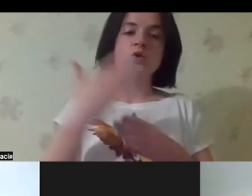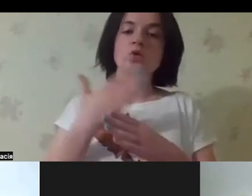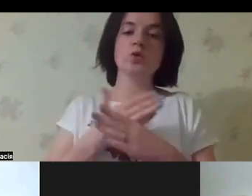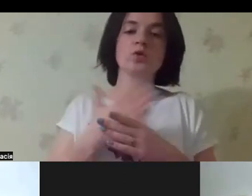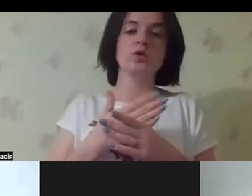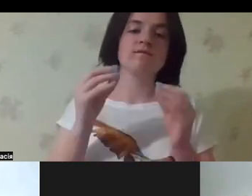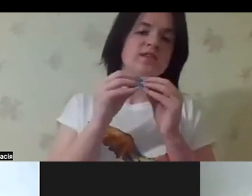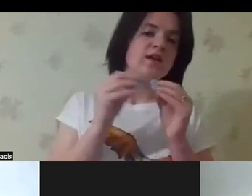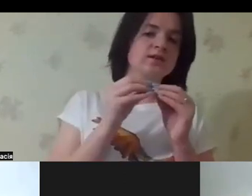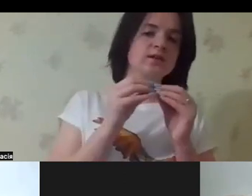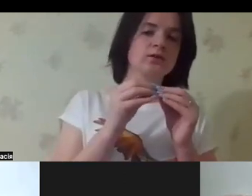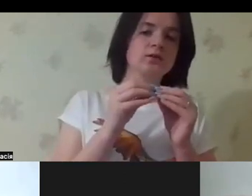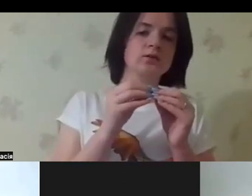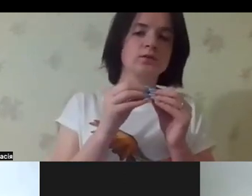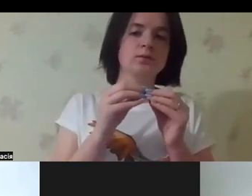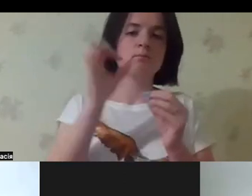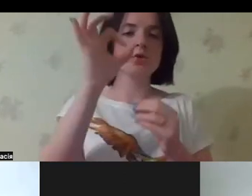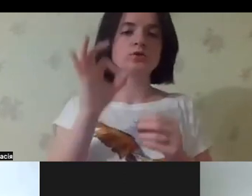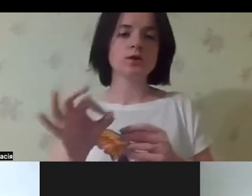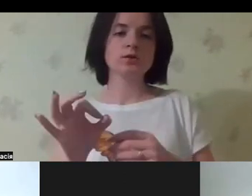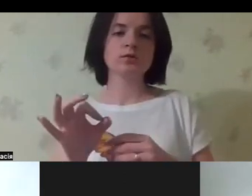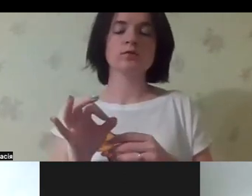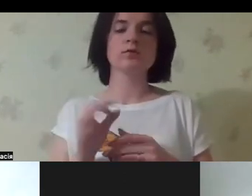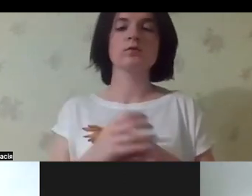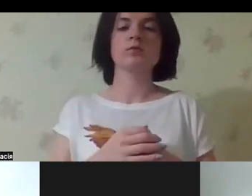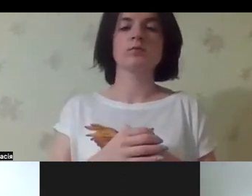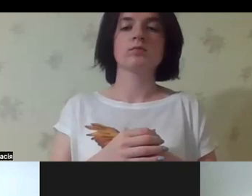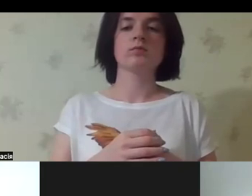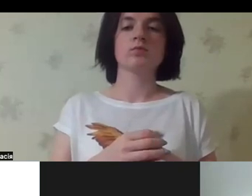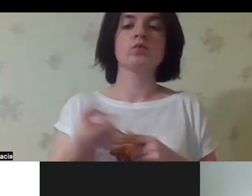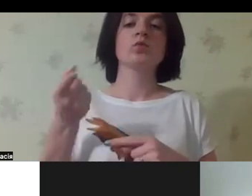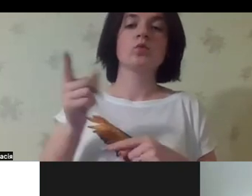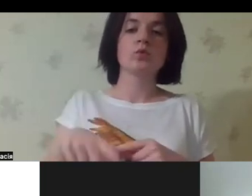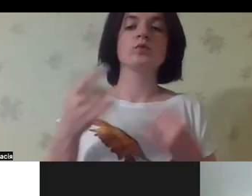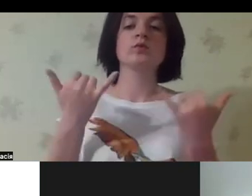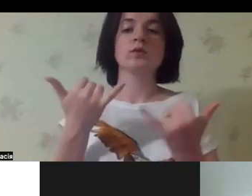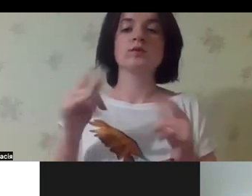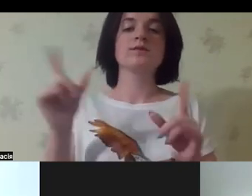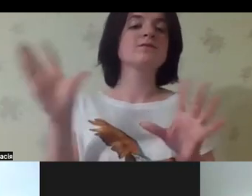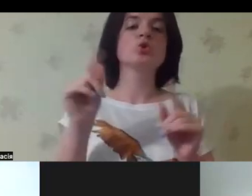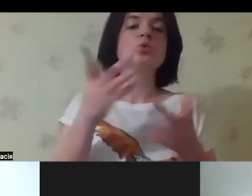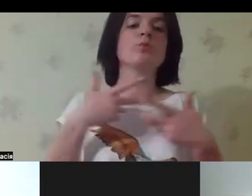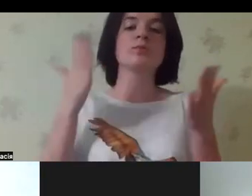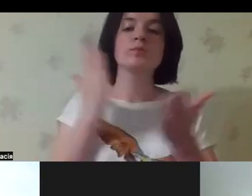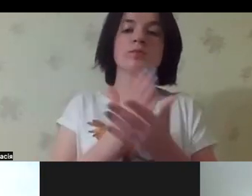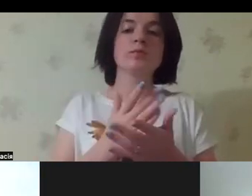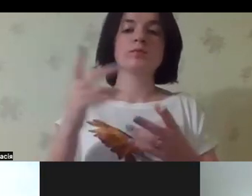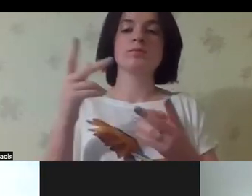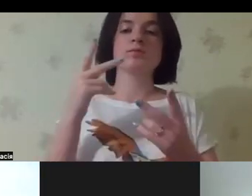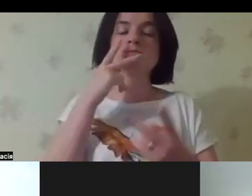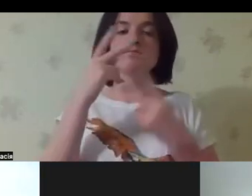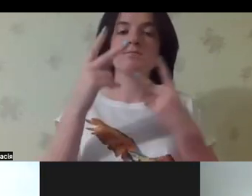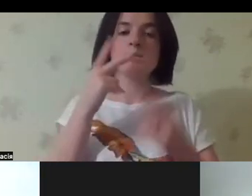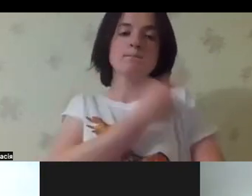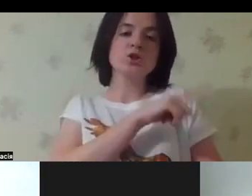of the government support was 10% for our organization. That is why whatever we have